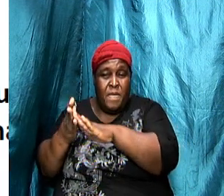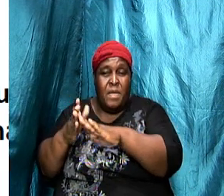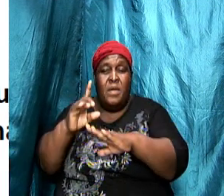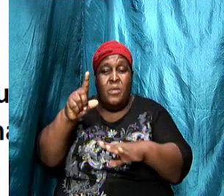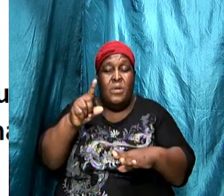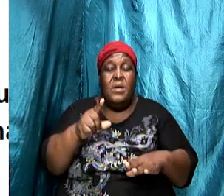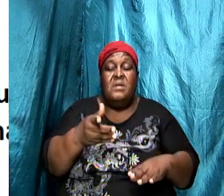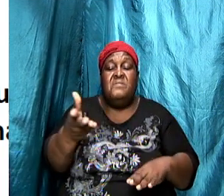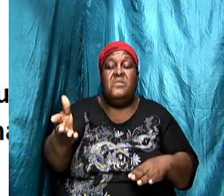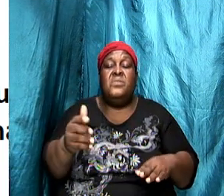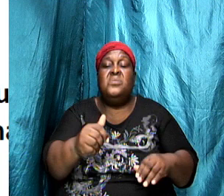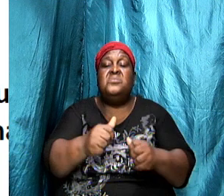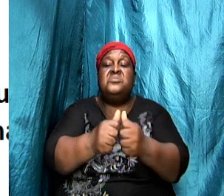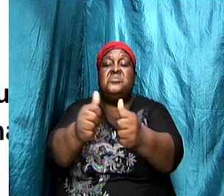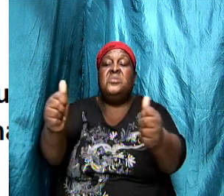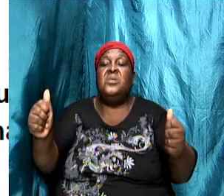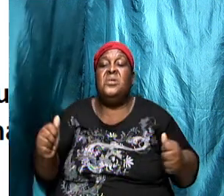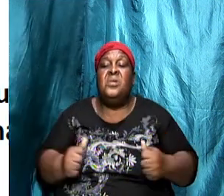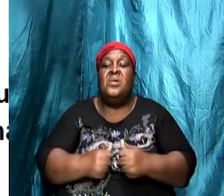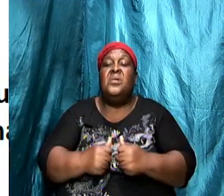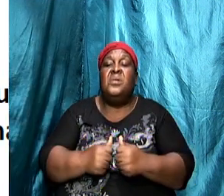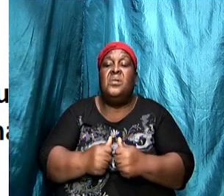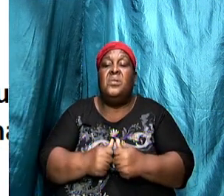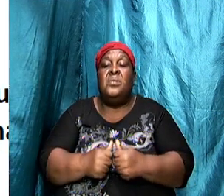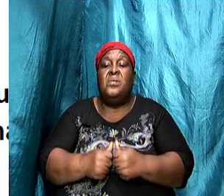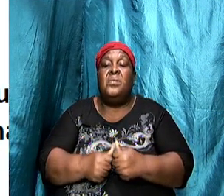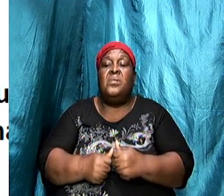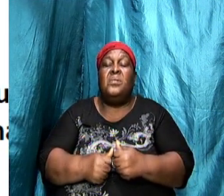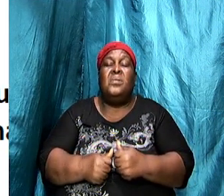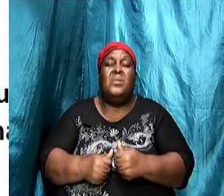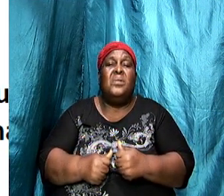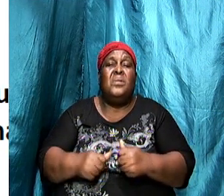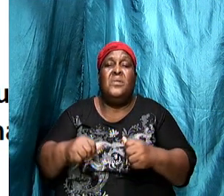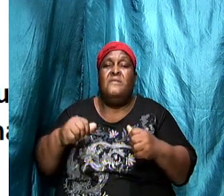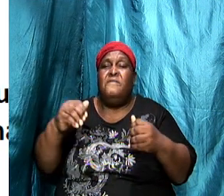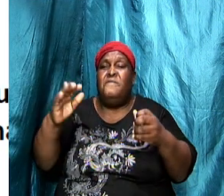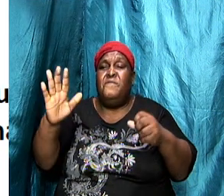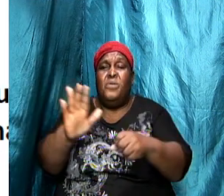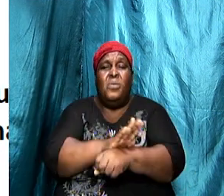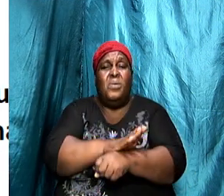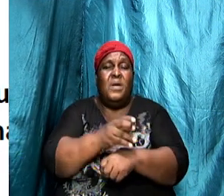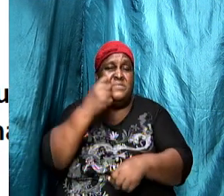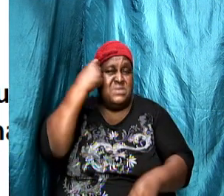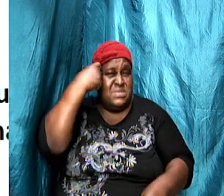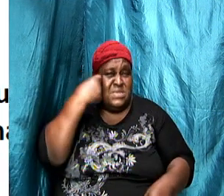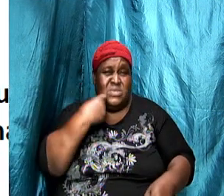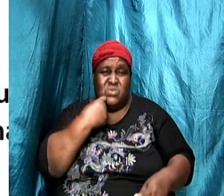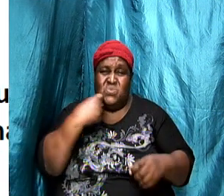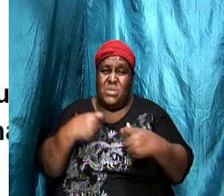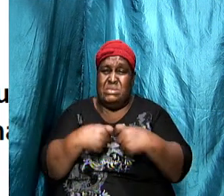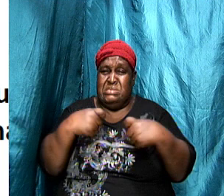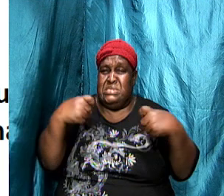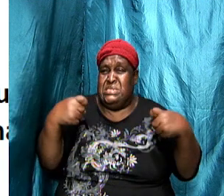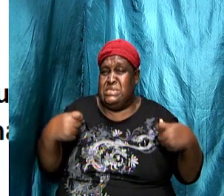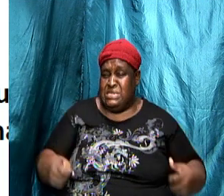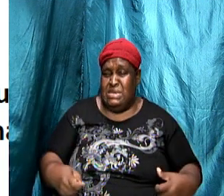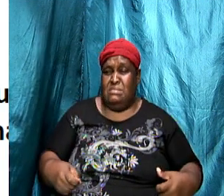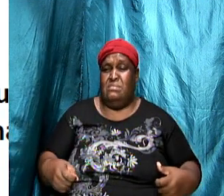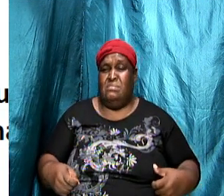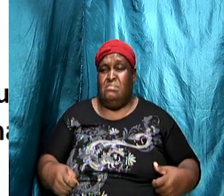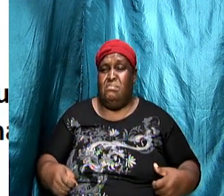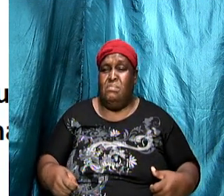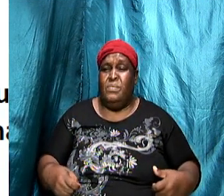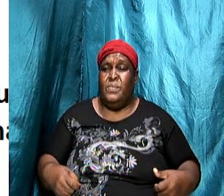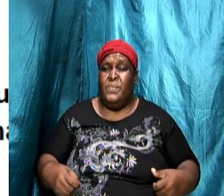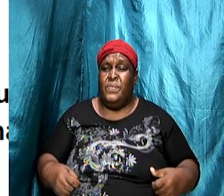areas that was rife with sexual immorality that was pervasive in that